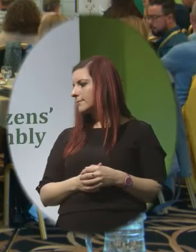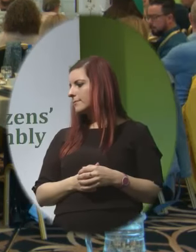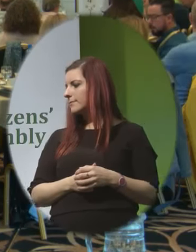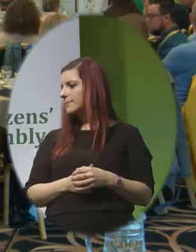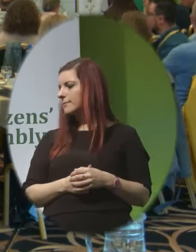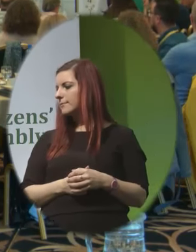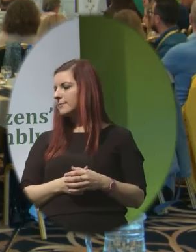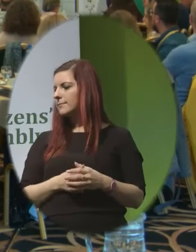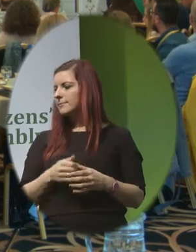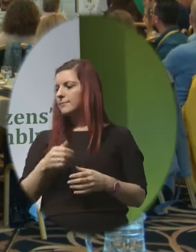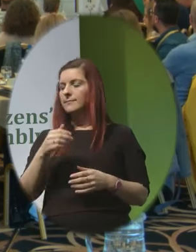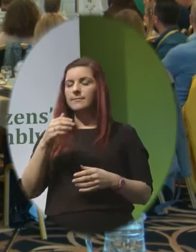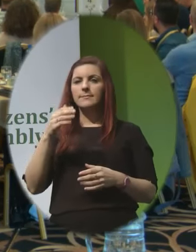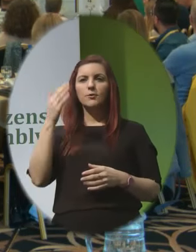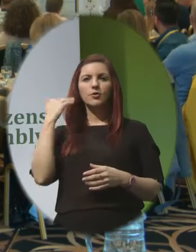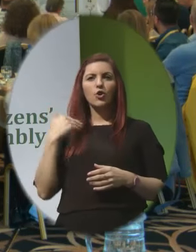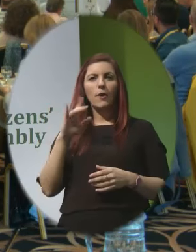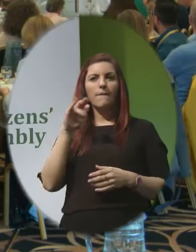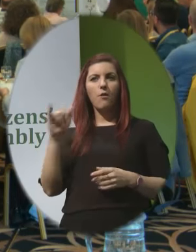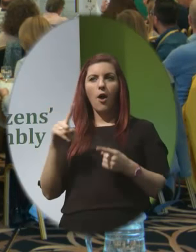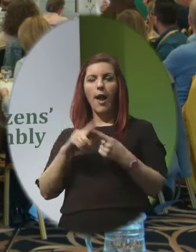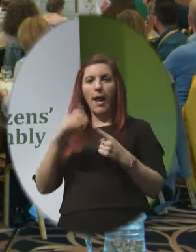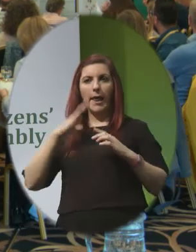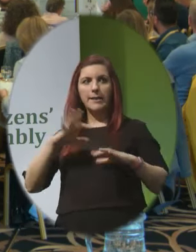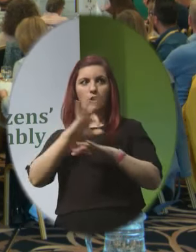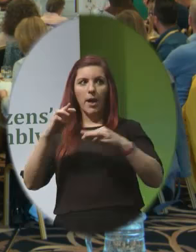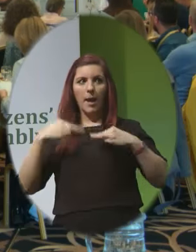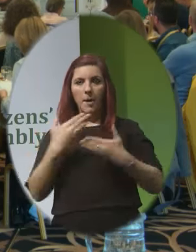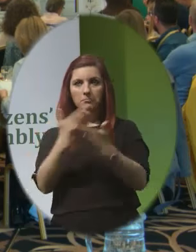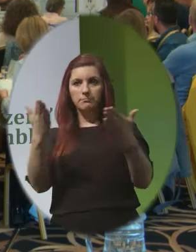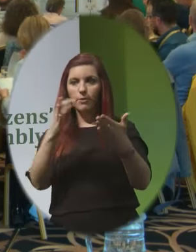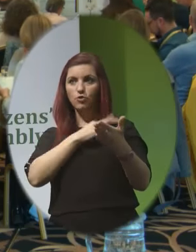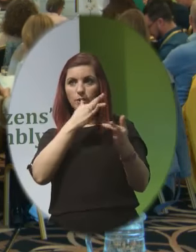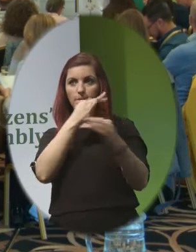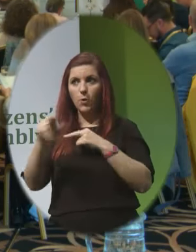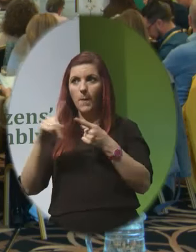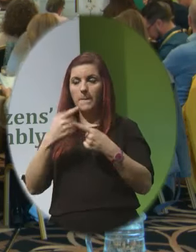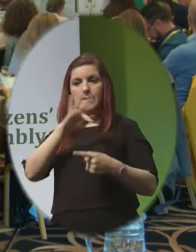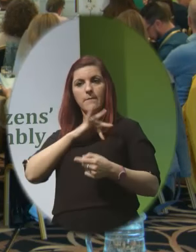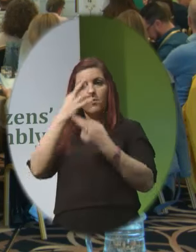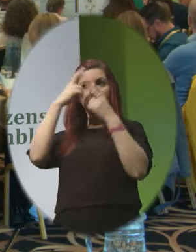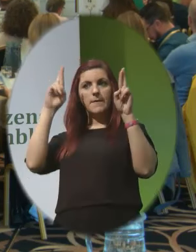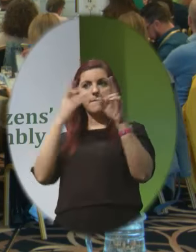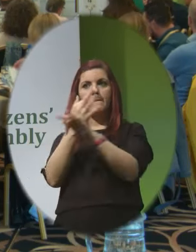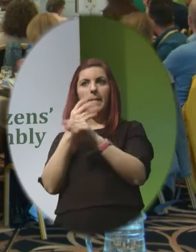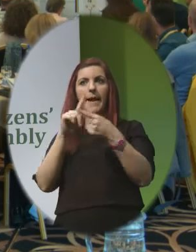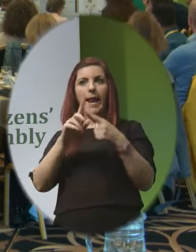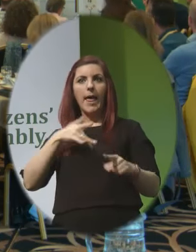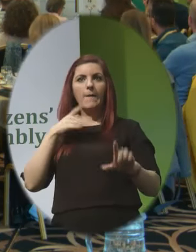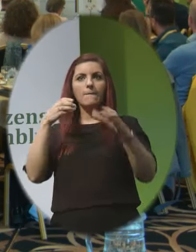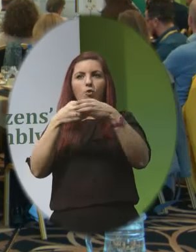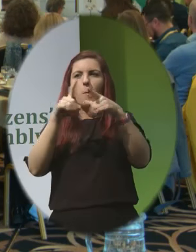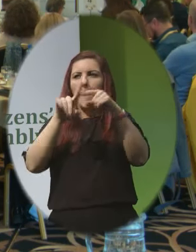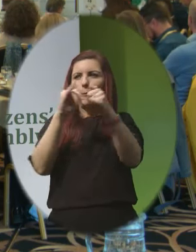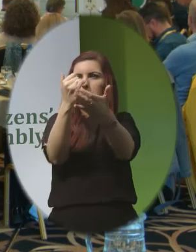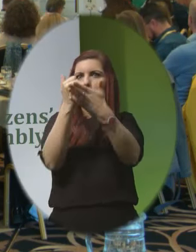Ms Justice Lafoy, ladies and gentlemen of the Citizens Assembly, good afternoon I represent Family and Life and its supporters across